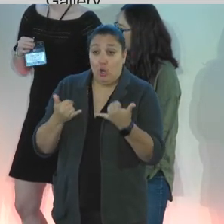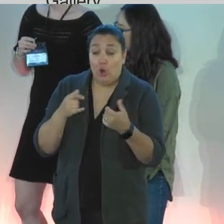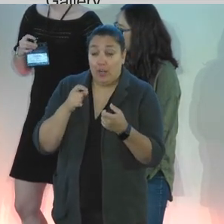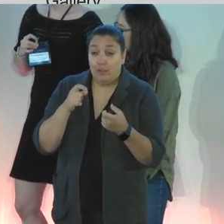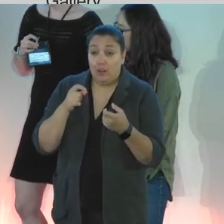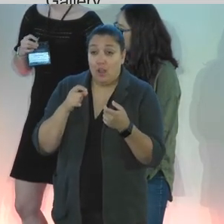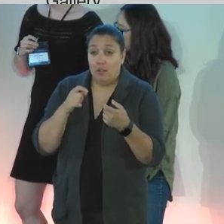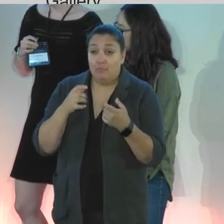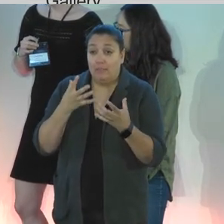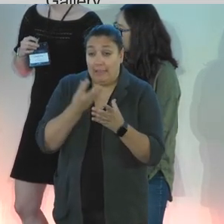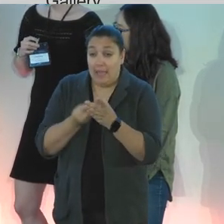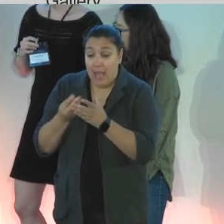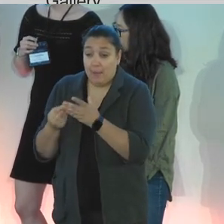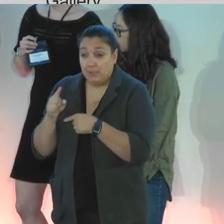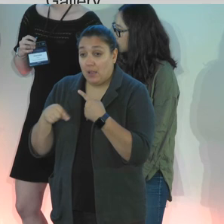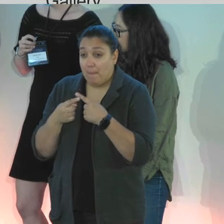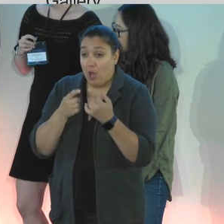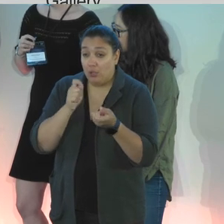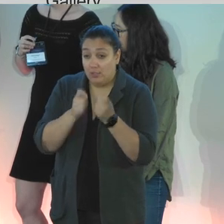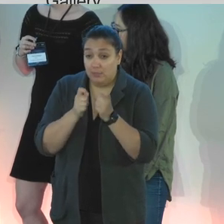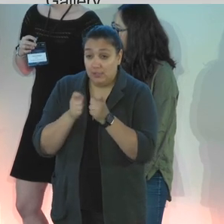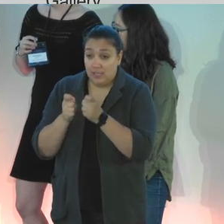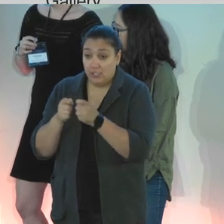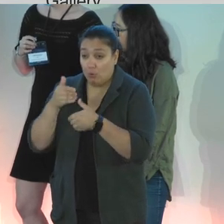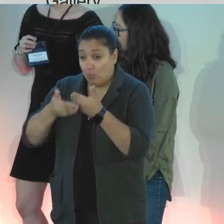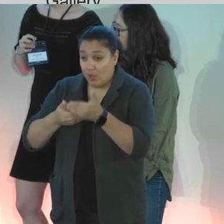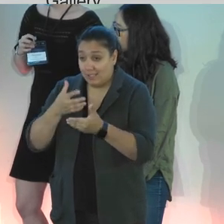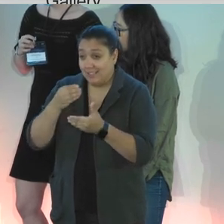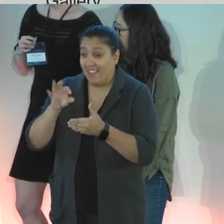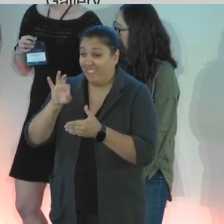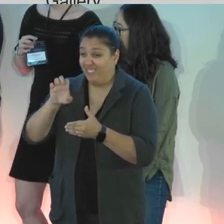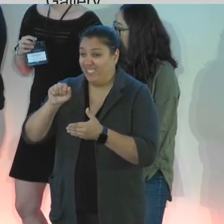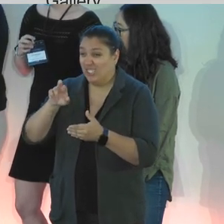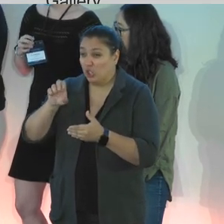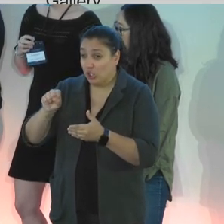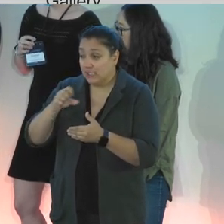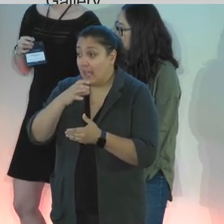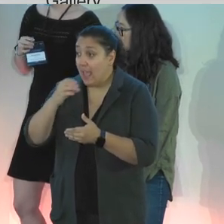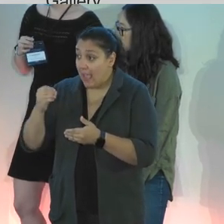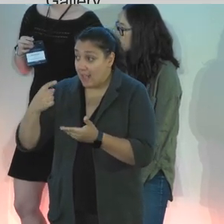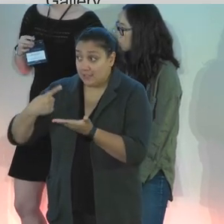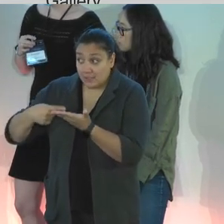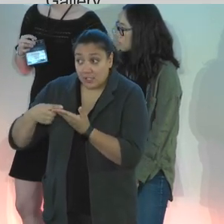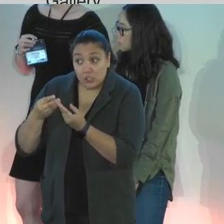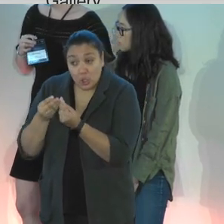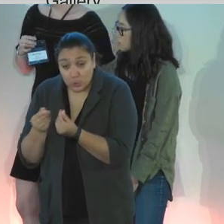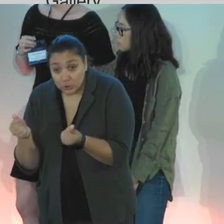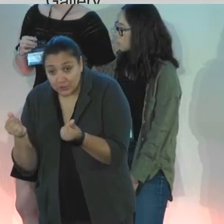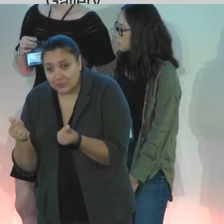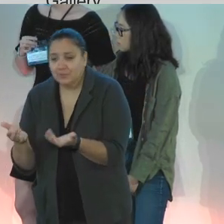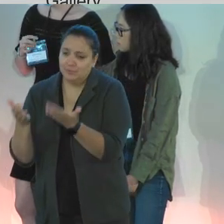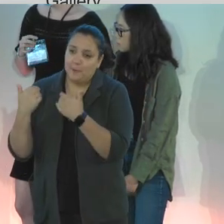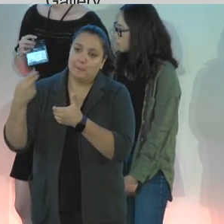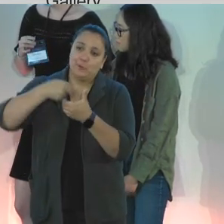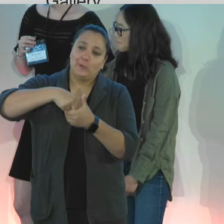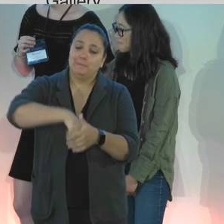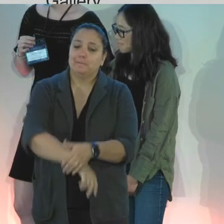process and customization features, and then talking about the solutions, you should come join.